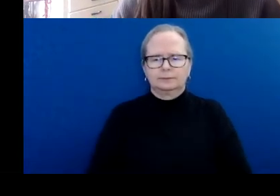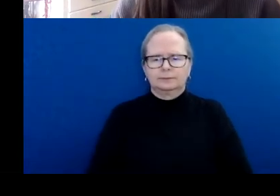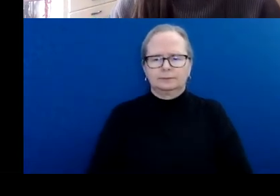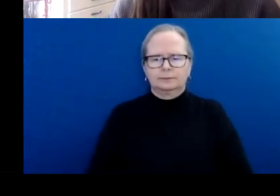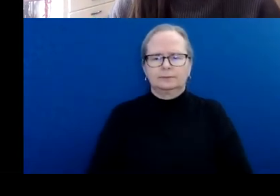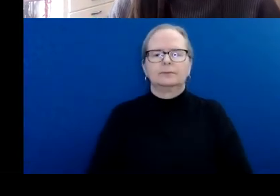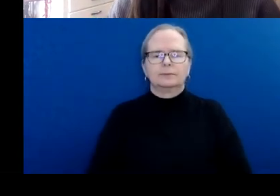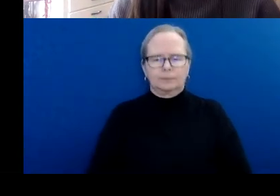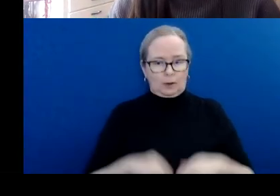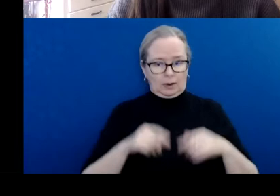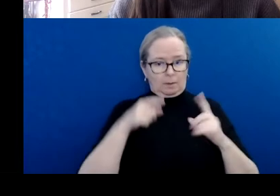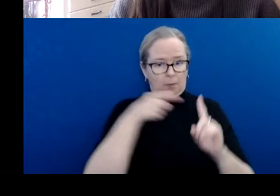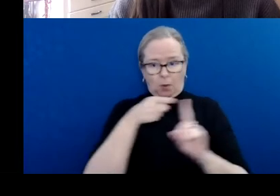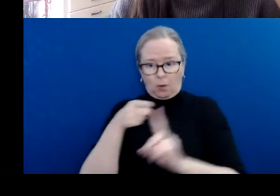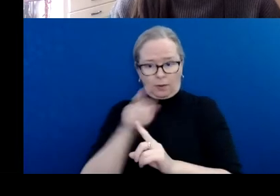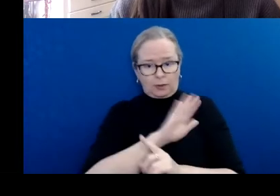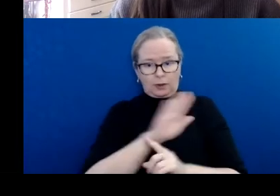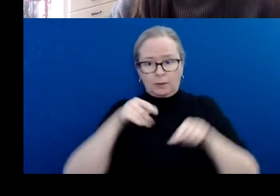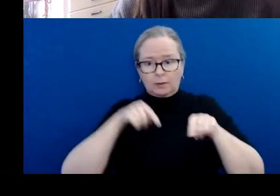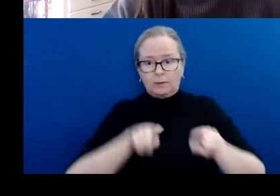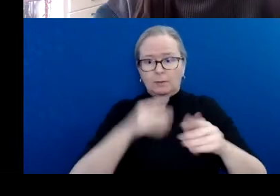So who can request this type of assistance?